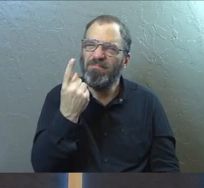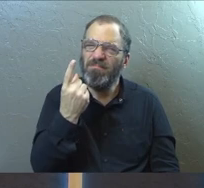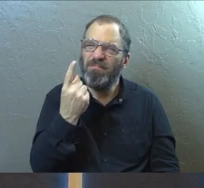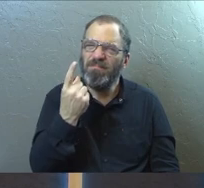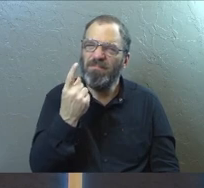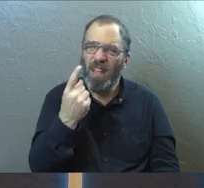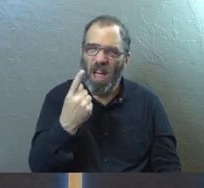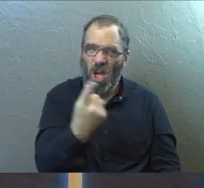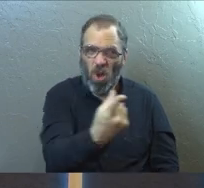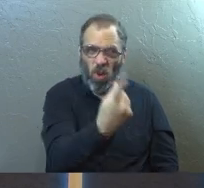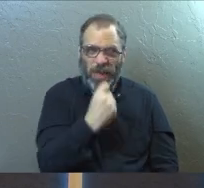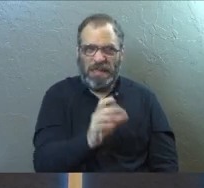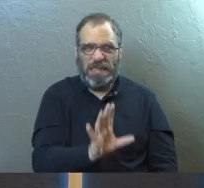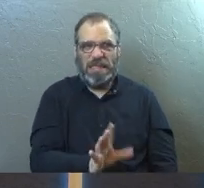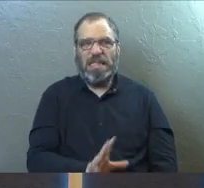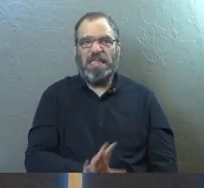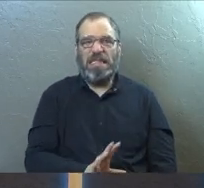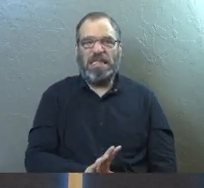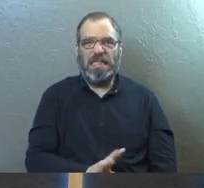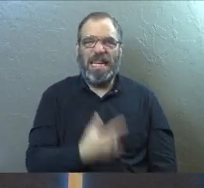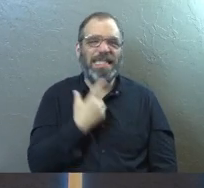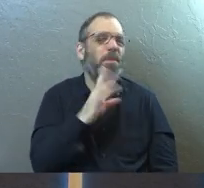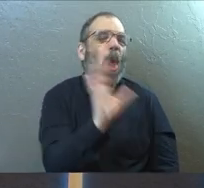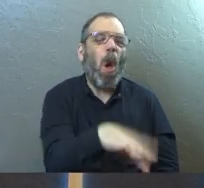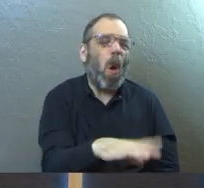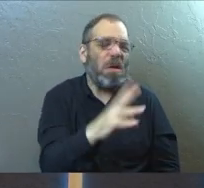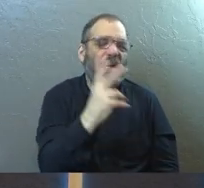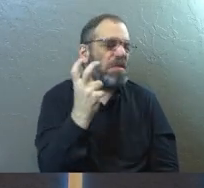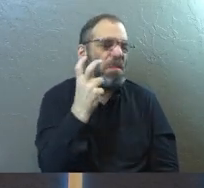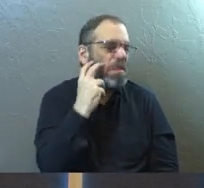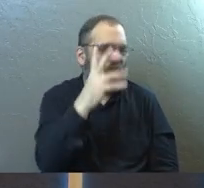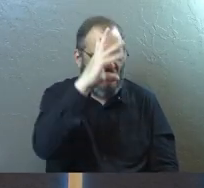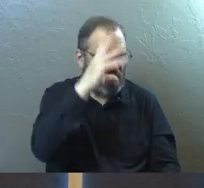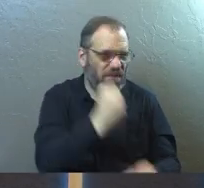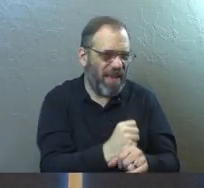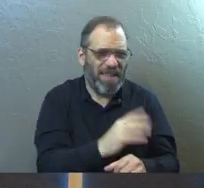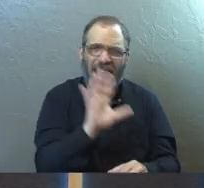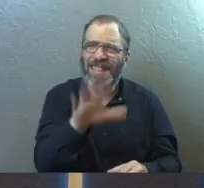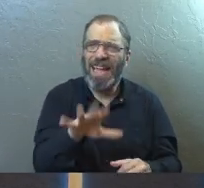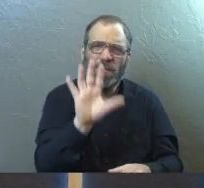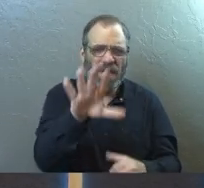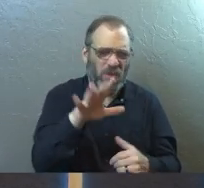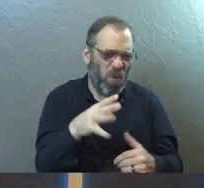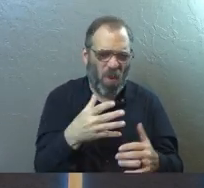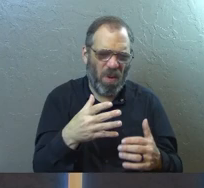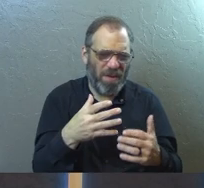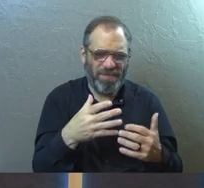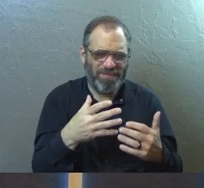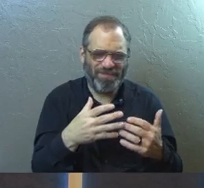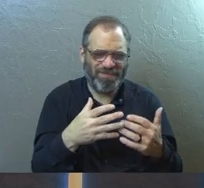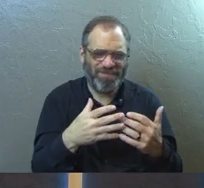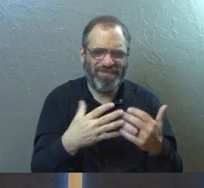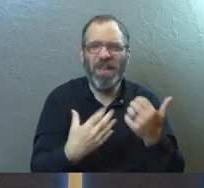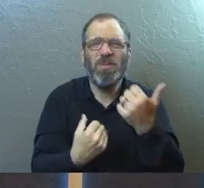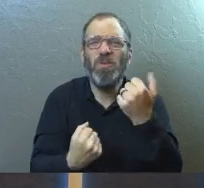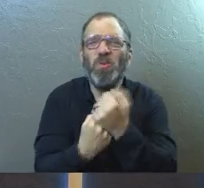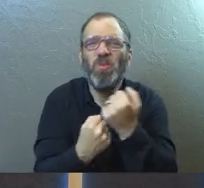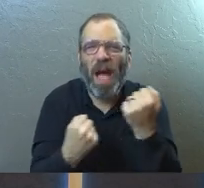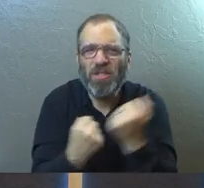Don't deflect questions or avoid. Don't tell them it's just a leap of faith. That has been a crutch for you. Don't make it a crutch for them.